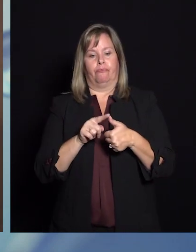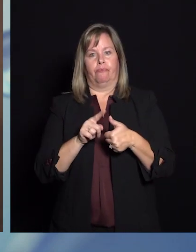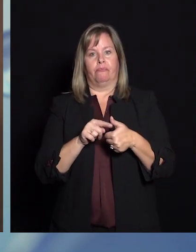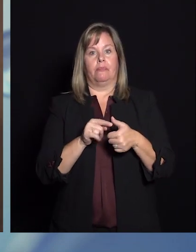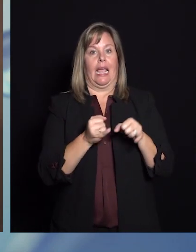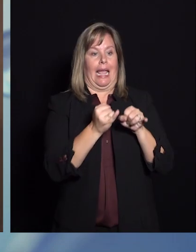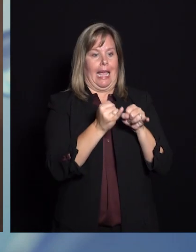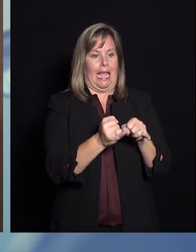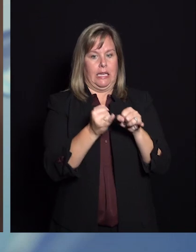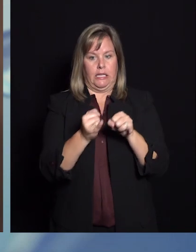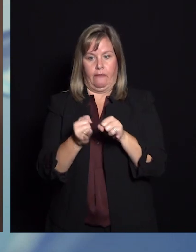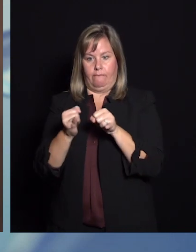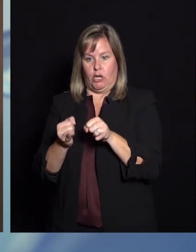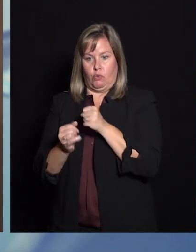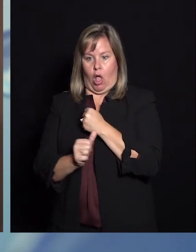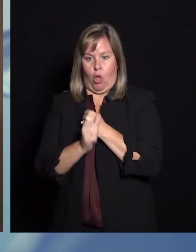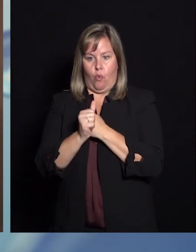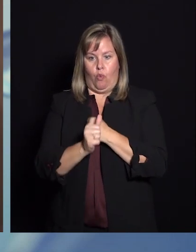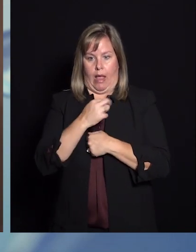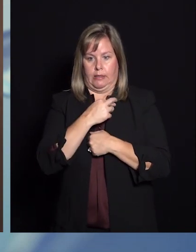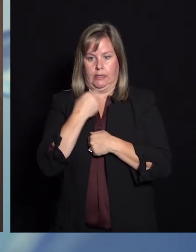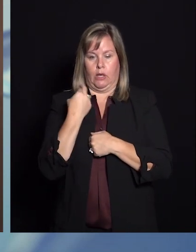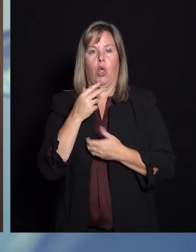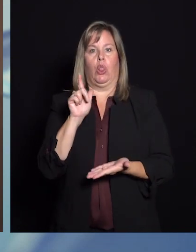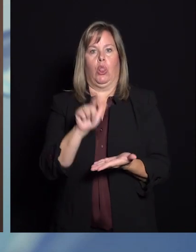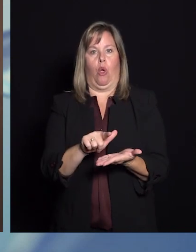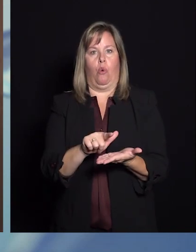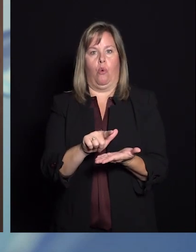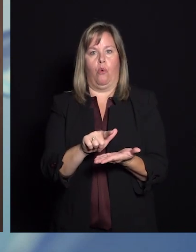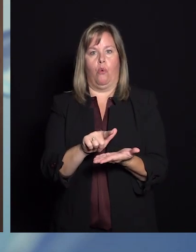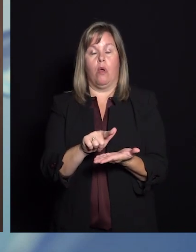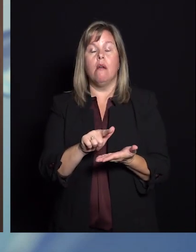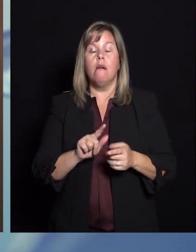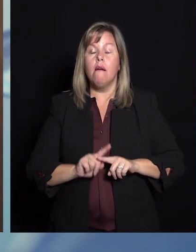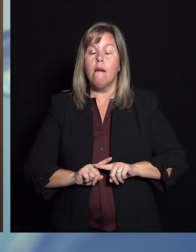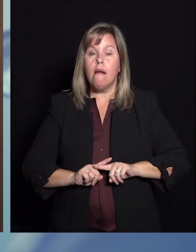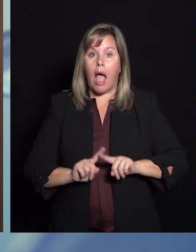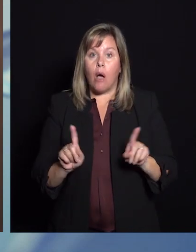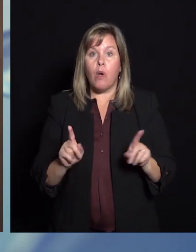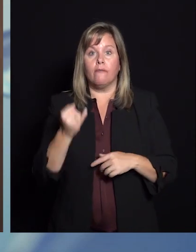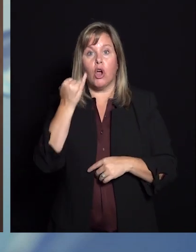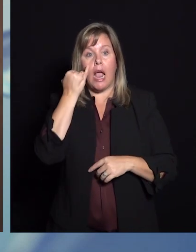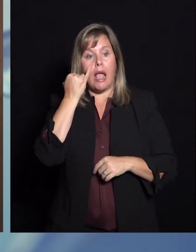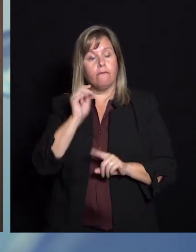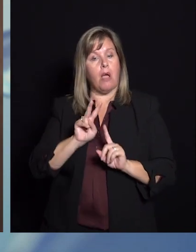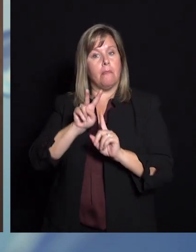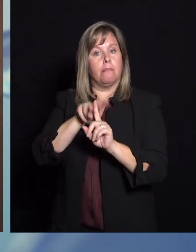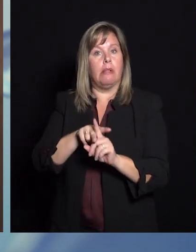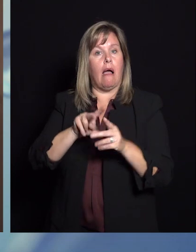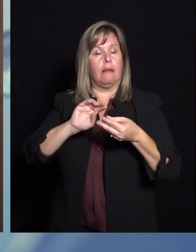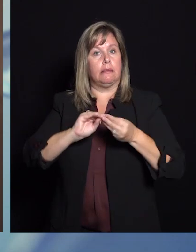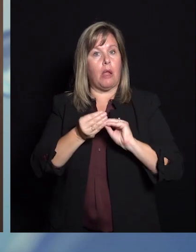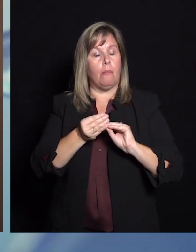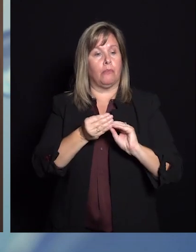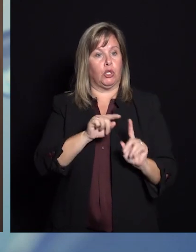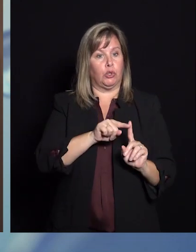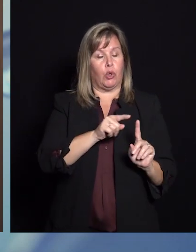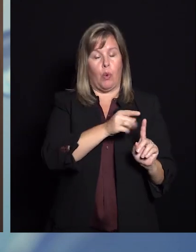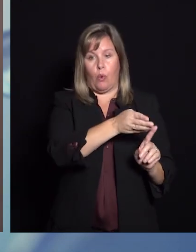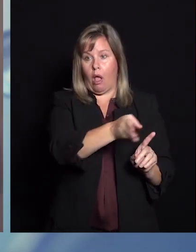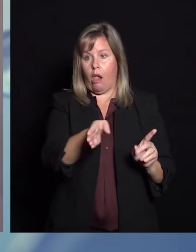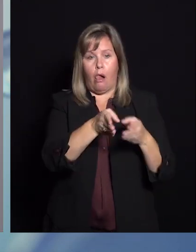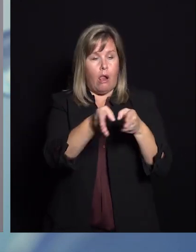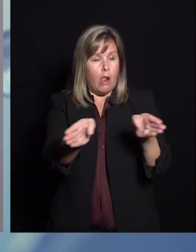that the individual risk is very low of dying from COVID-19. However, when we apply these numbers across the